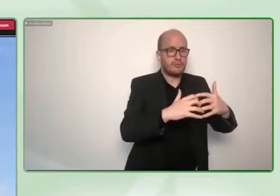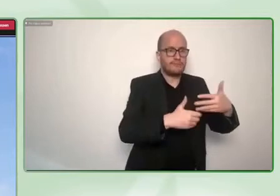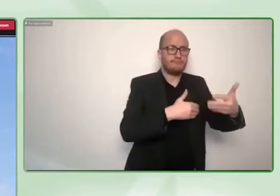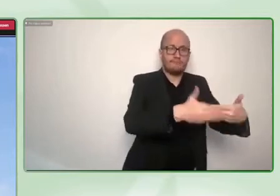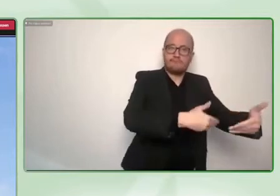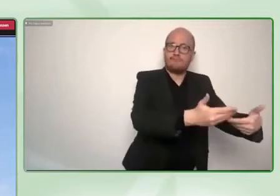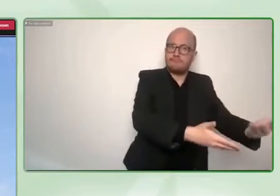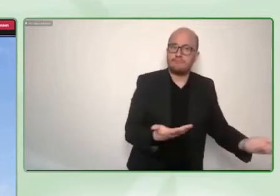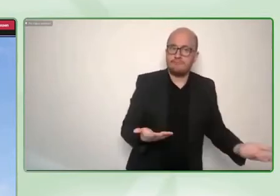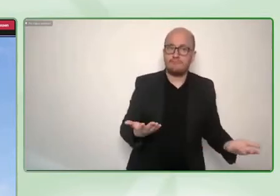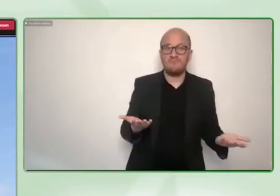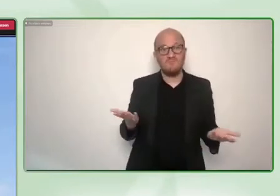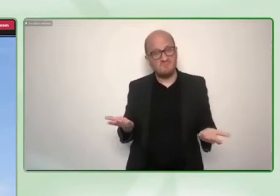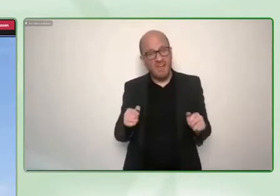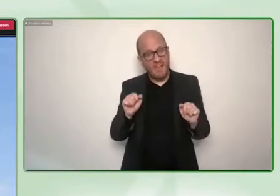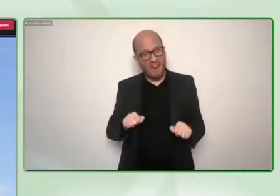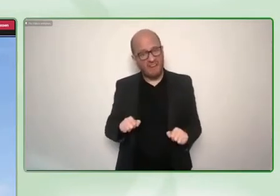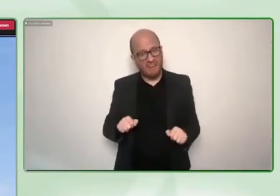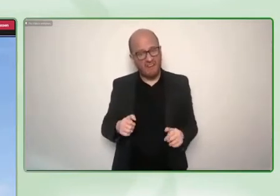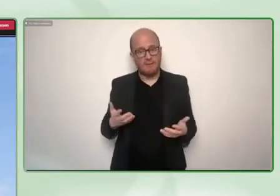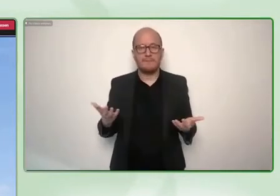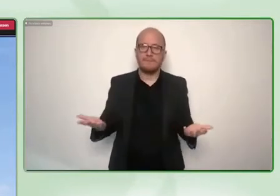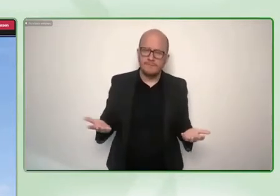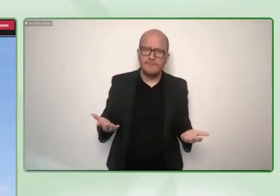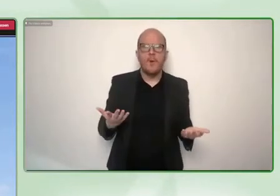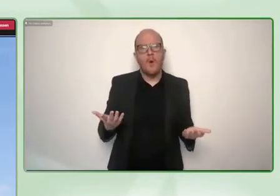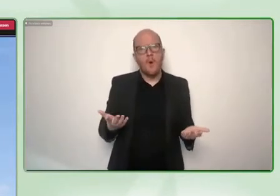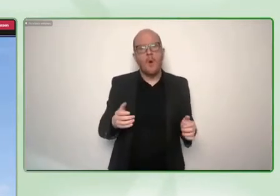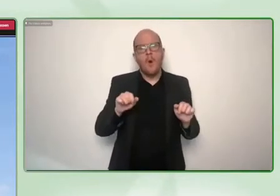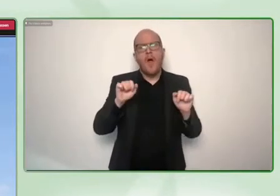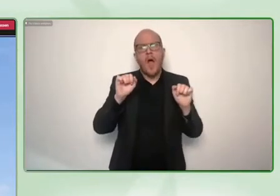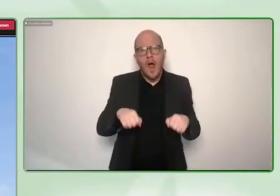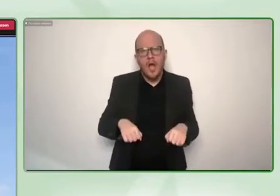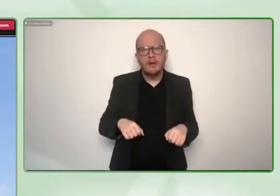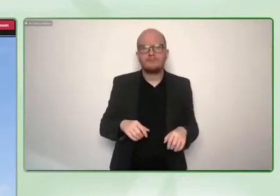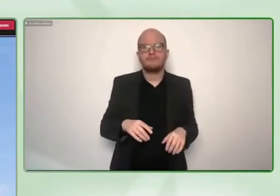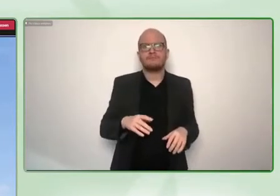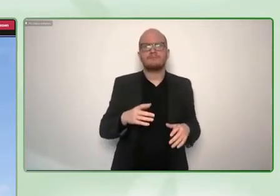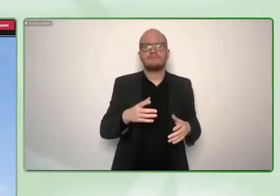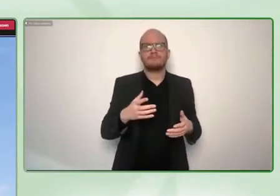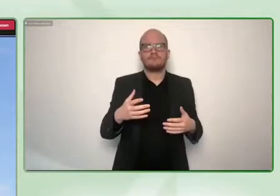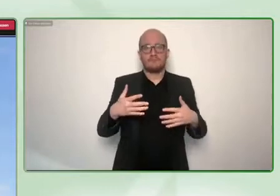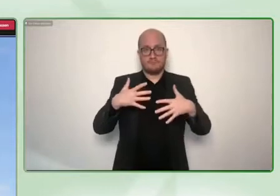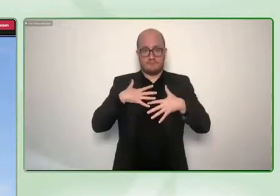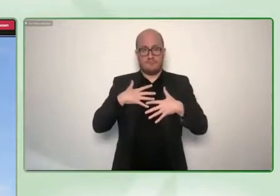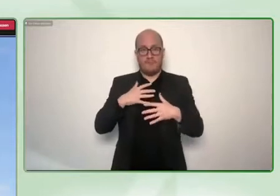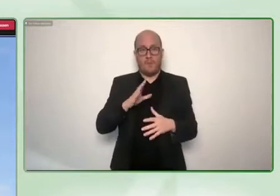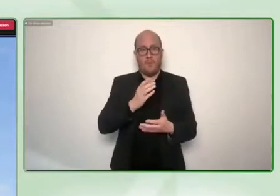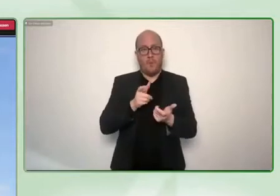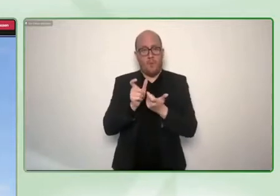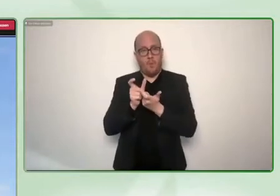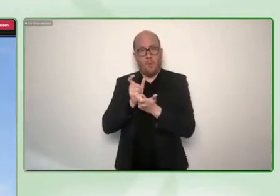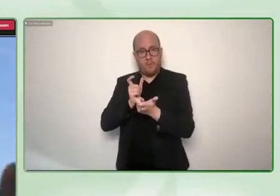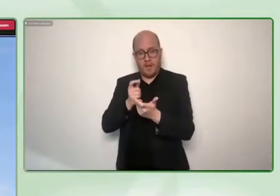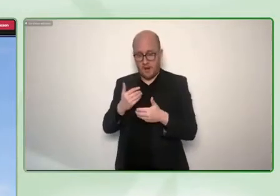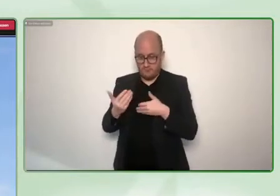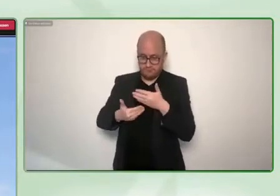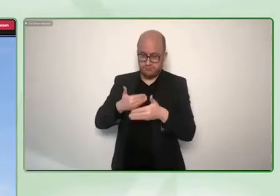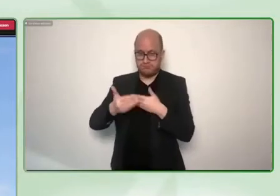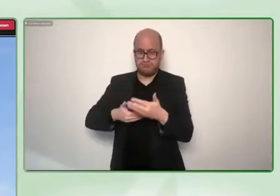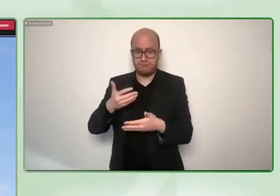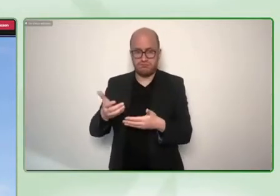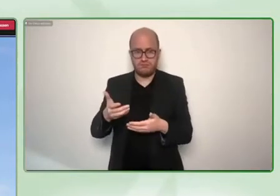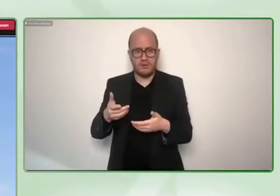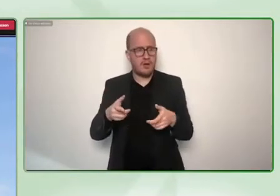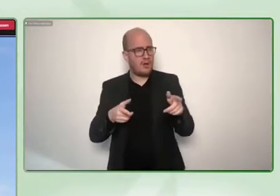that do things like scaling or licensing, franchising or licensing which are a mix of opening